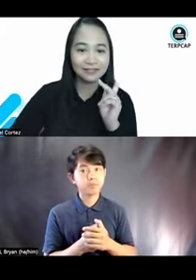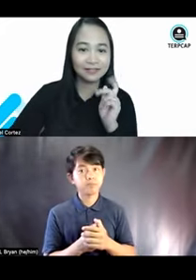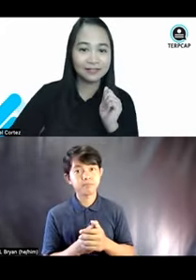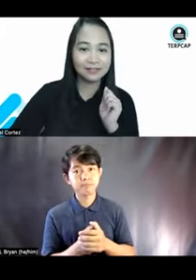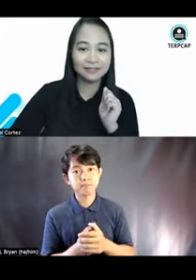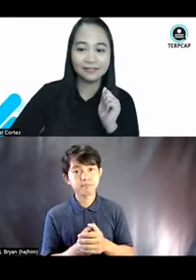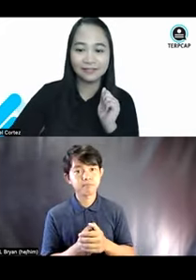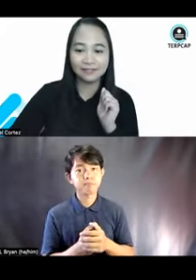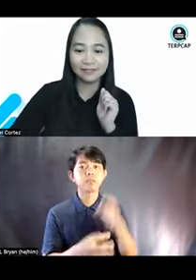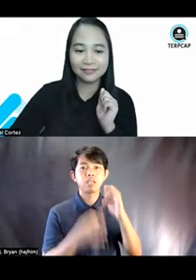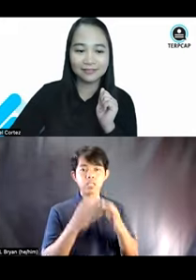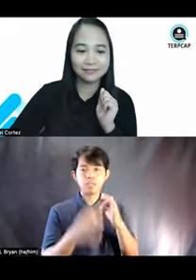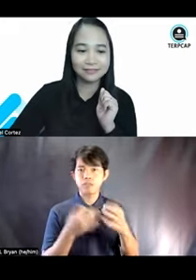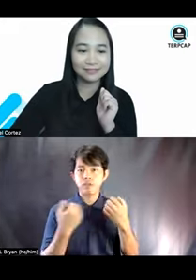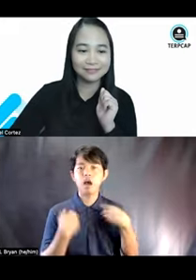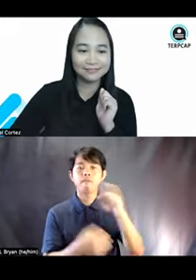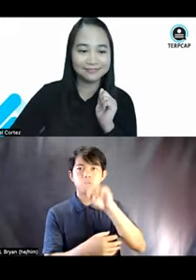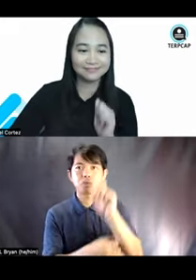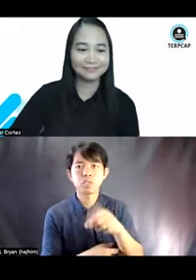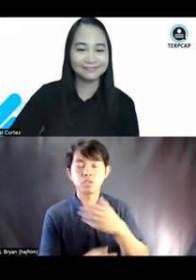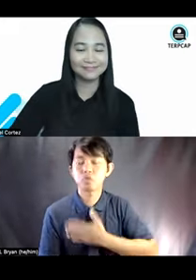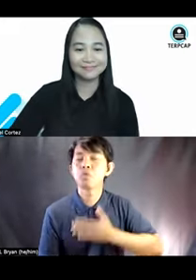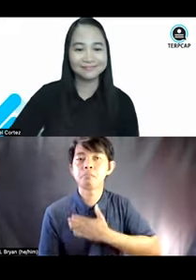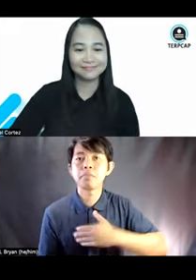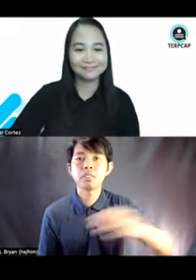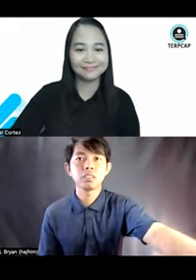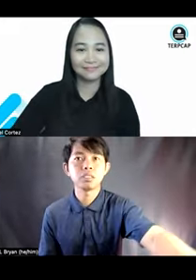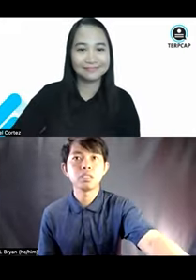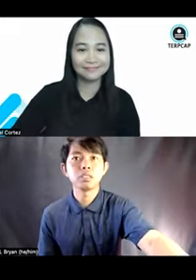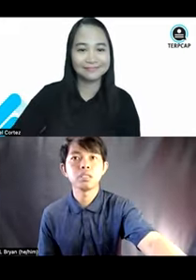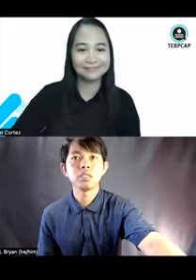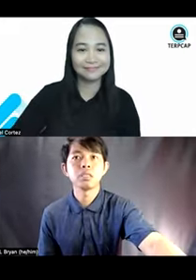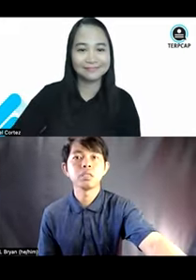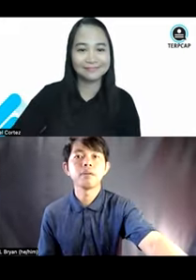If you have any questions, um, please do, uh, raise it now